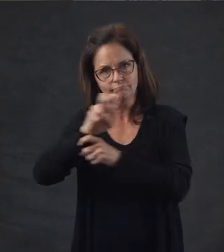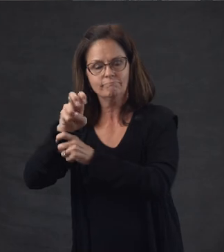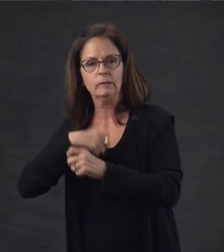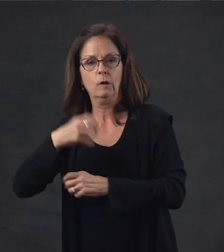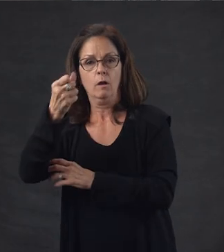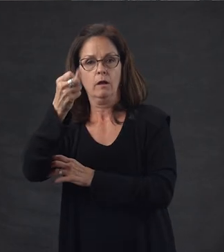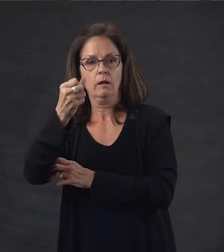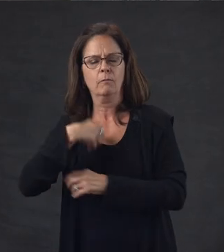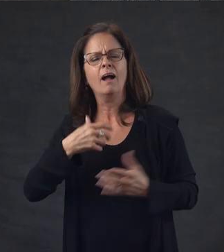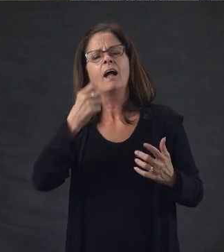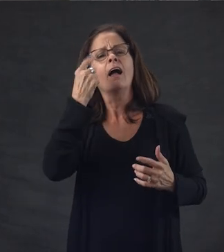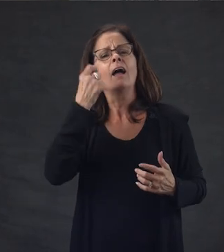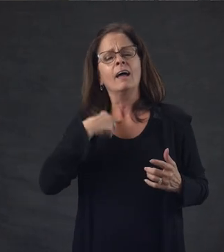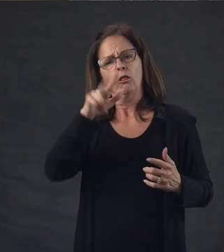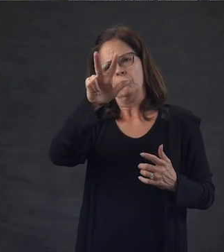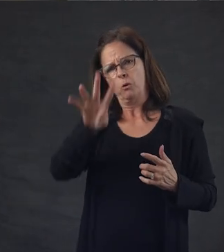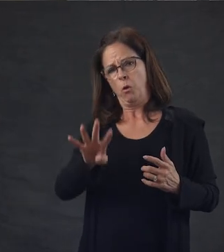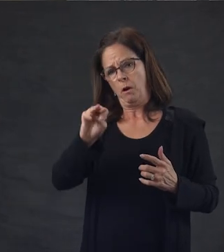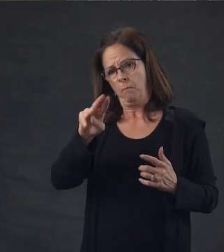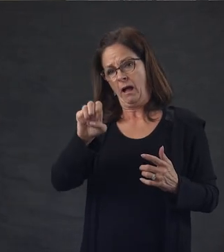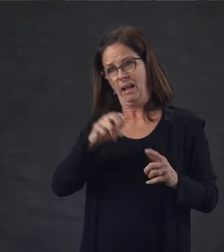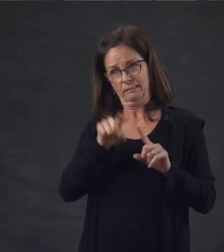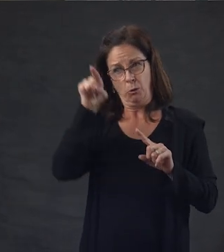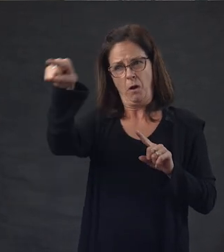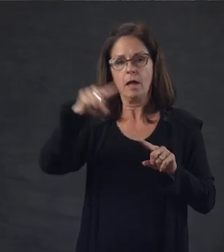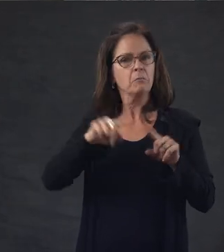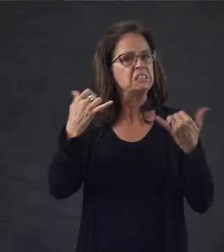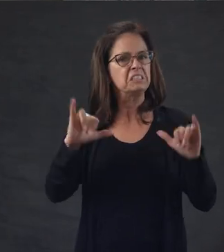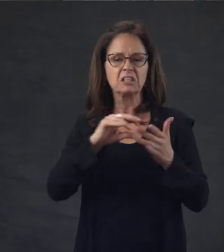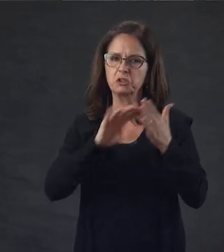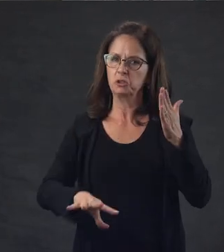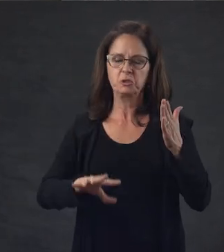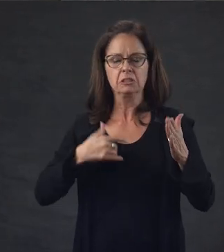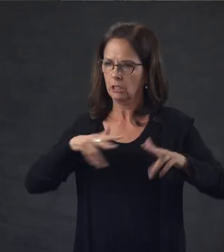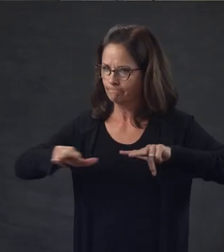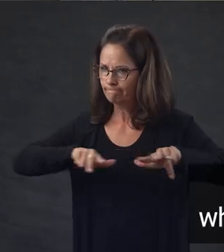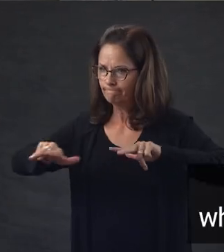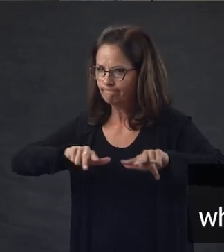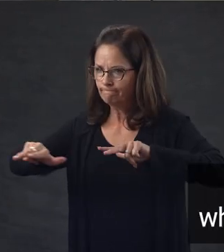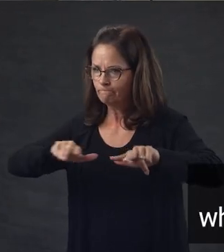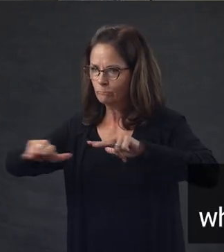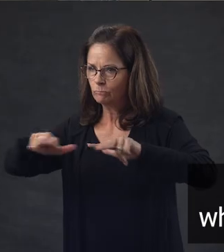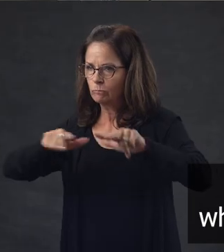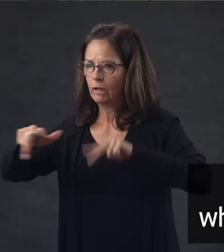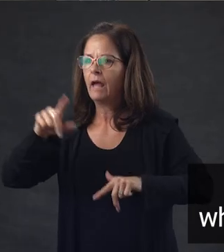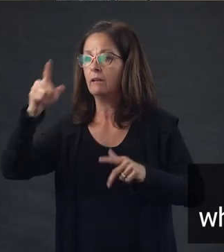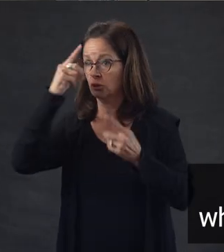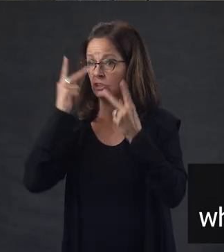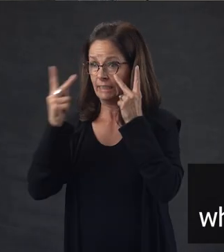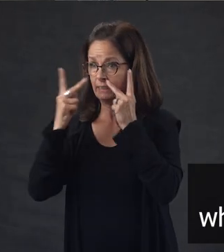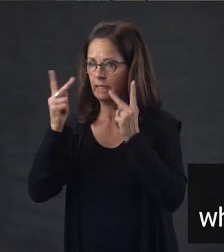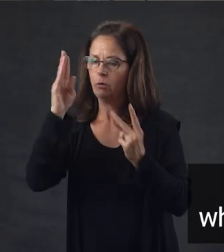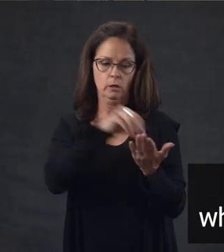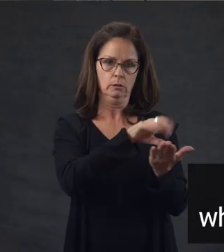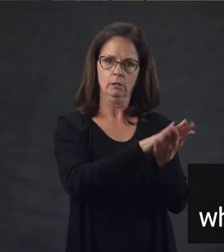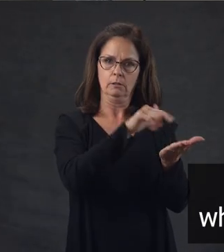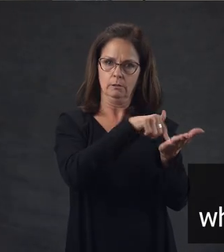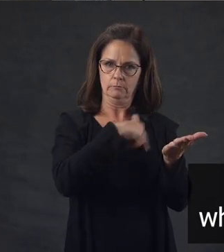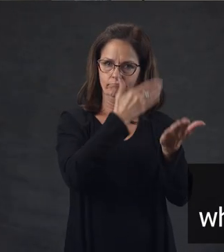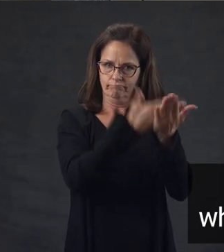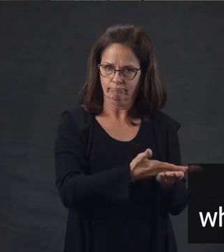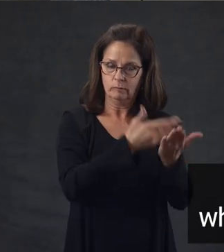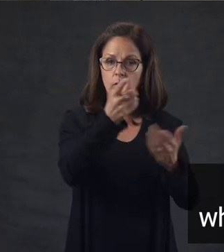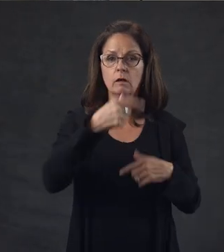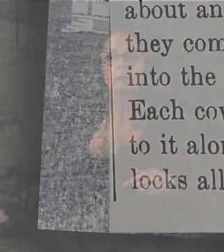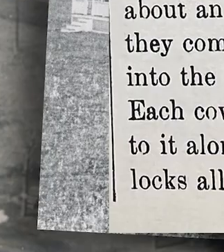drinking coffee switched to milk. Though the dairy was three-quarters of a mile away, students would visit and report what they saw in the